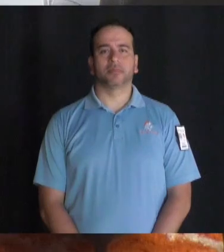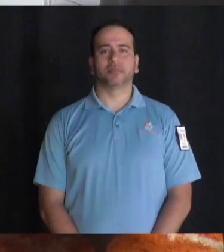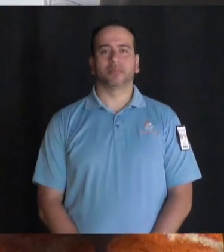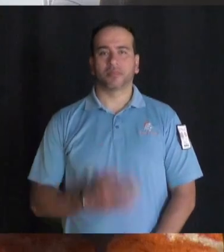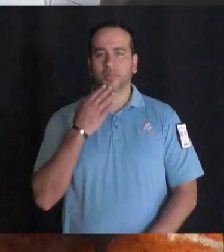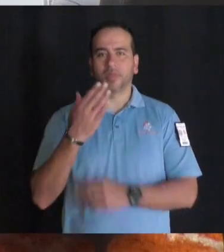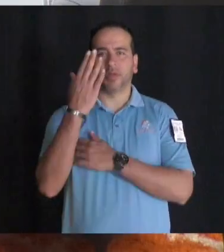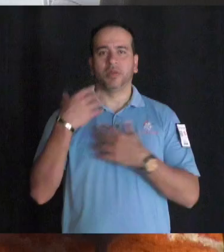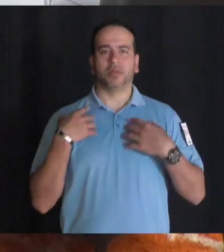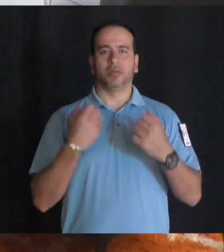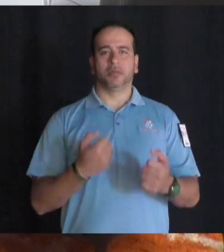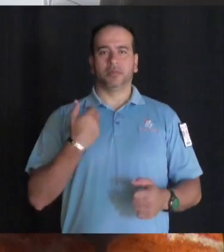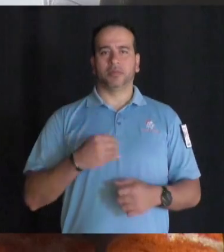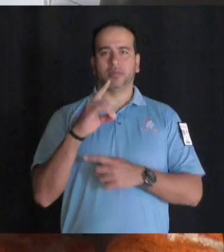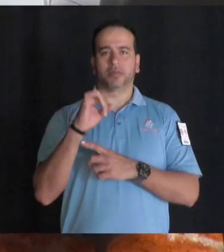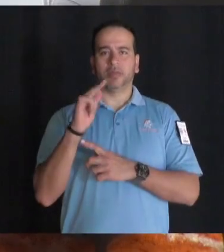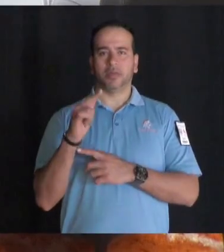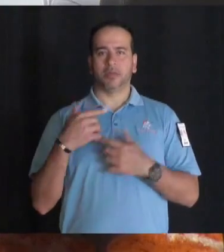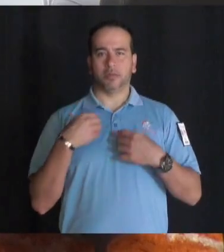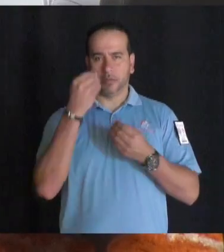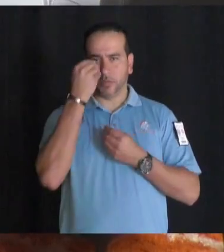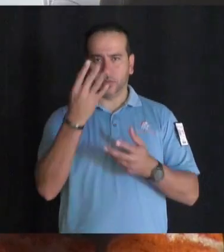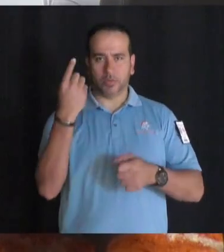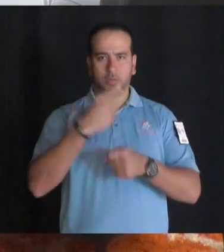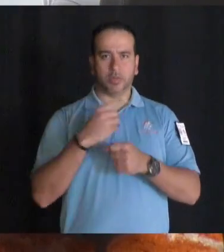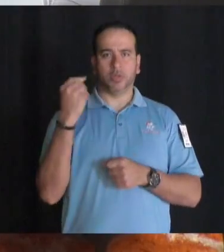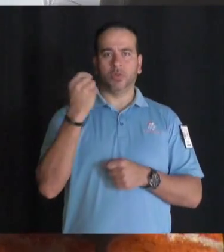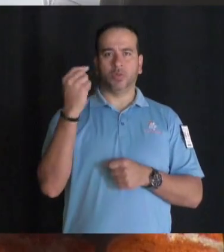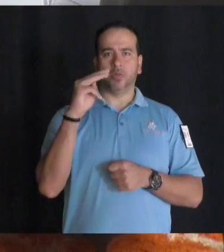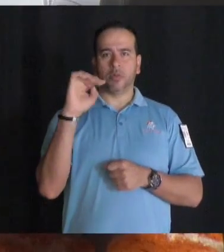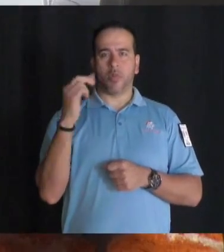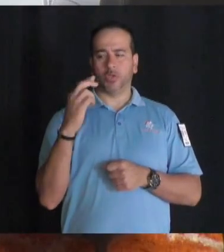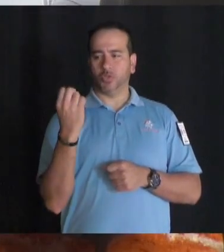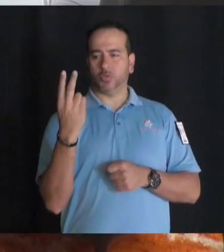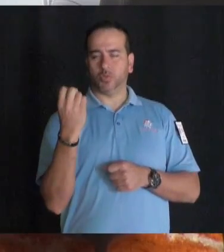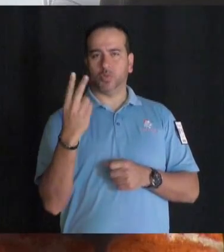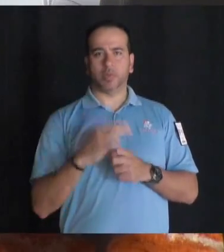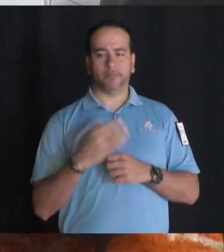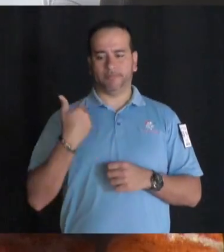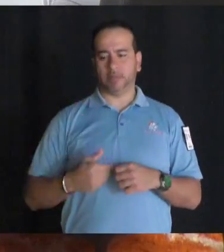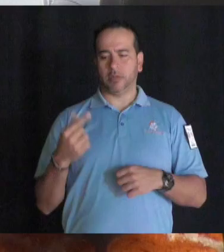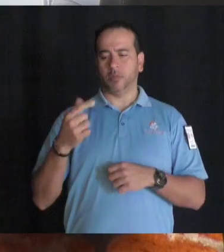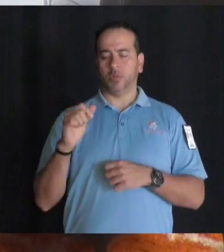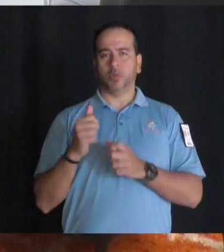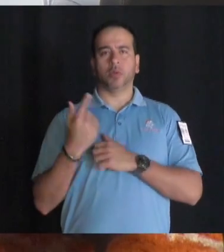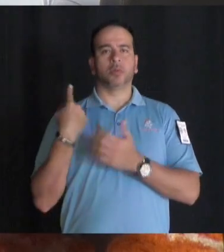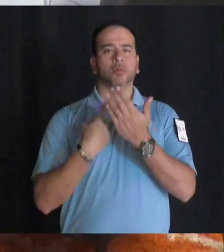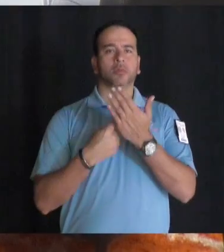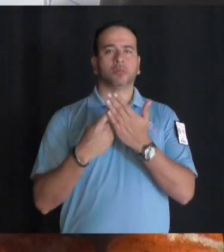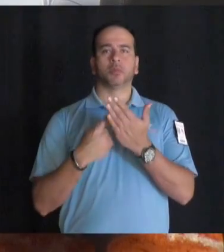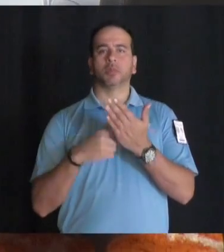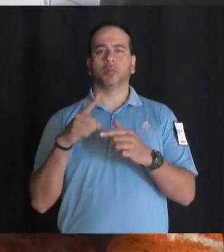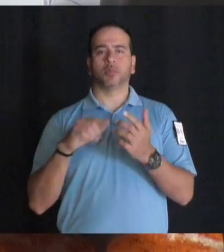Good morning Braves. I'm Danielle and here's your Brave TV news. Today is Tuesday, March 12th. And I'm Georgia. Today we're talking about school